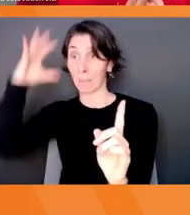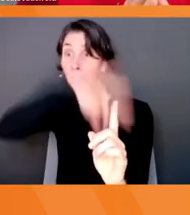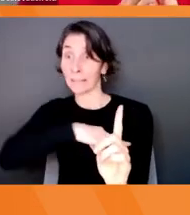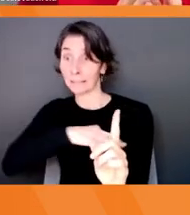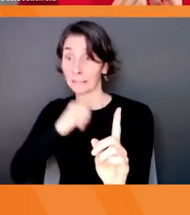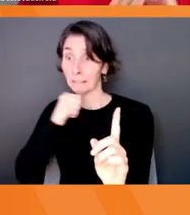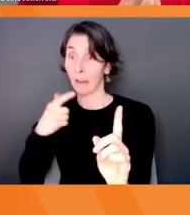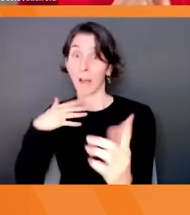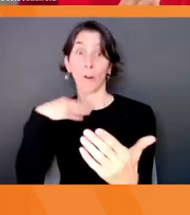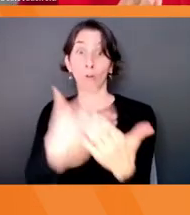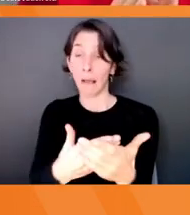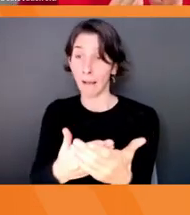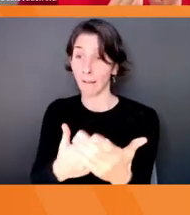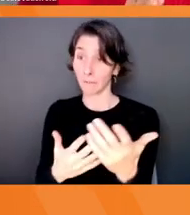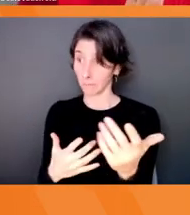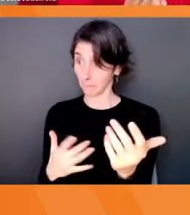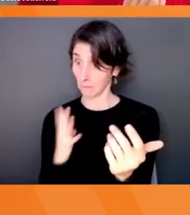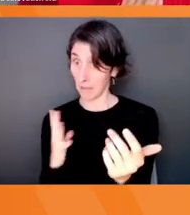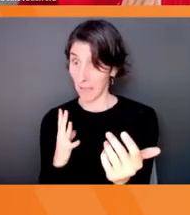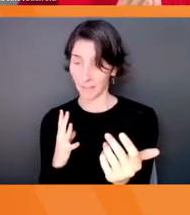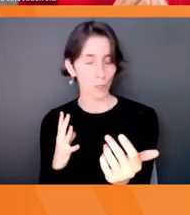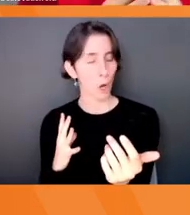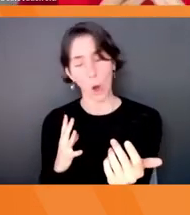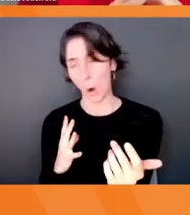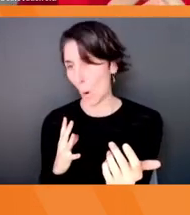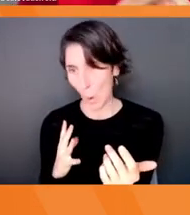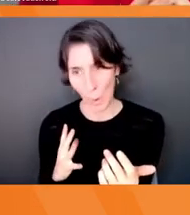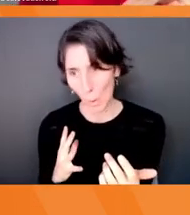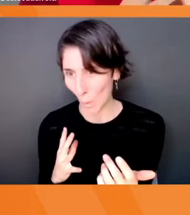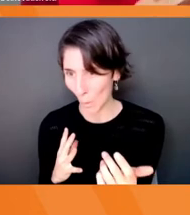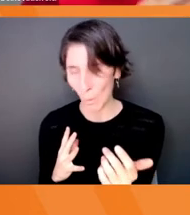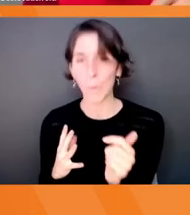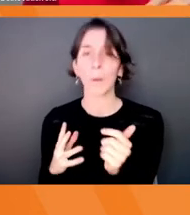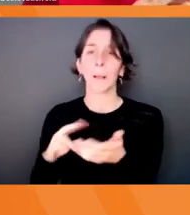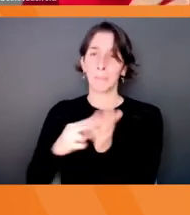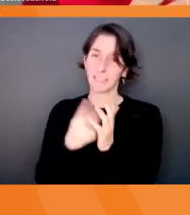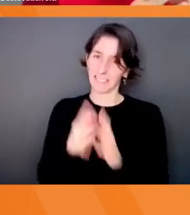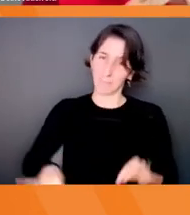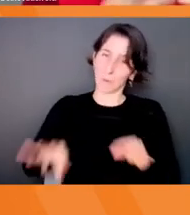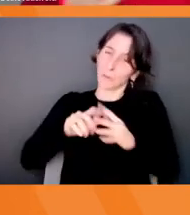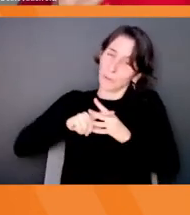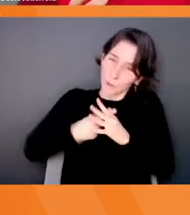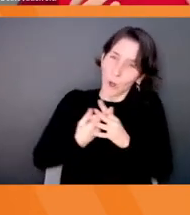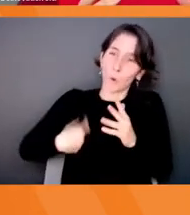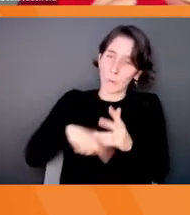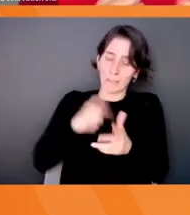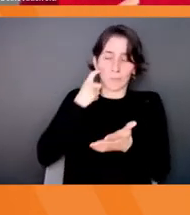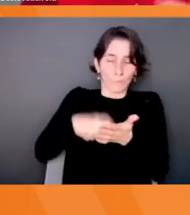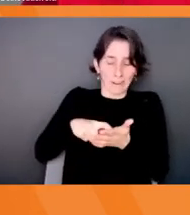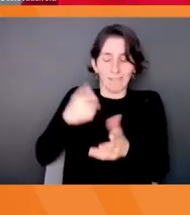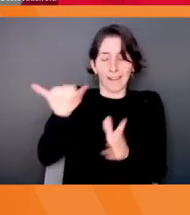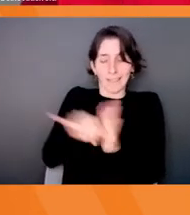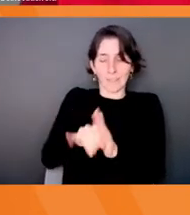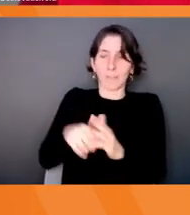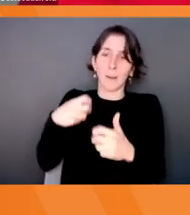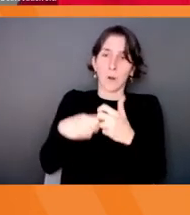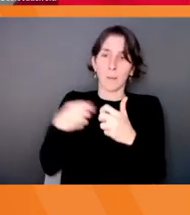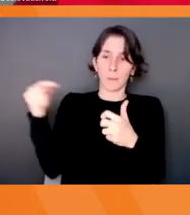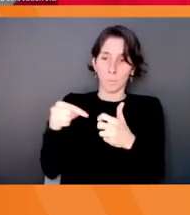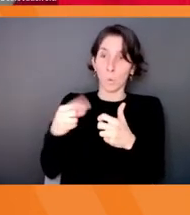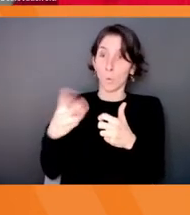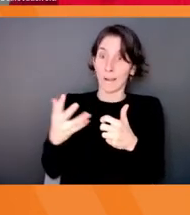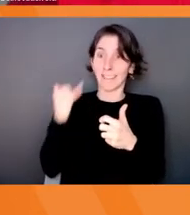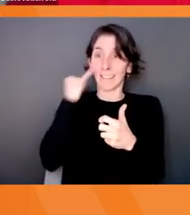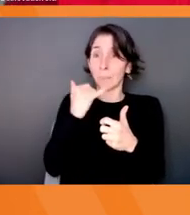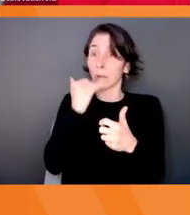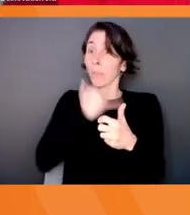problem we're solving for is really a problem that actually exists. And it actually affects a real person or group of audience people. Albert